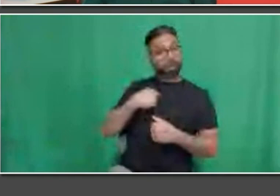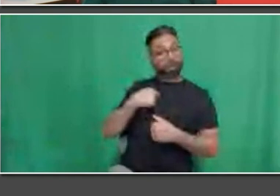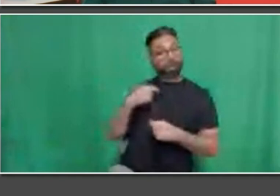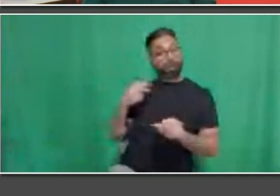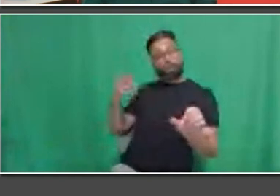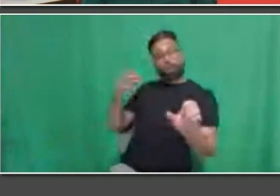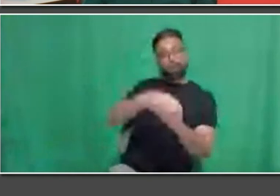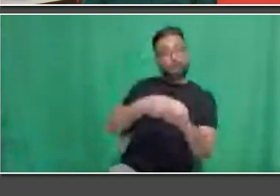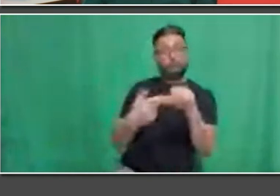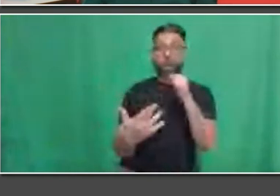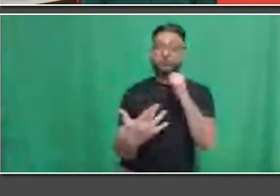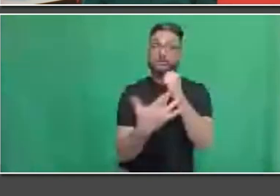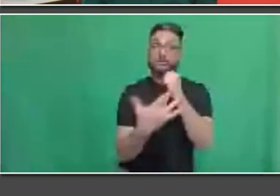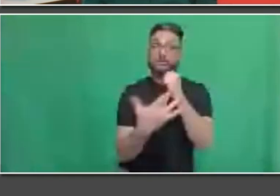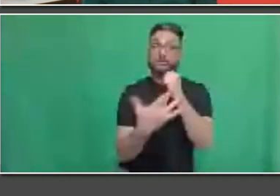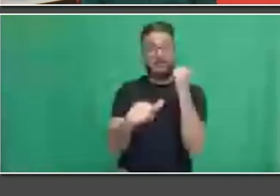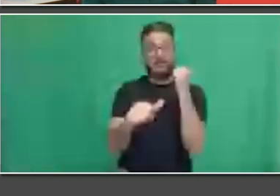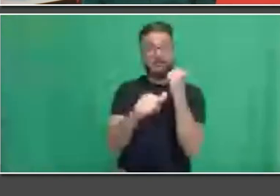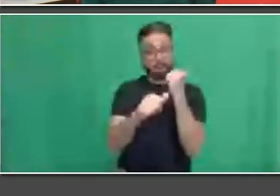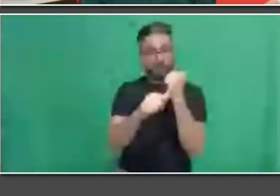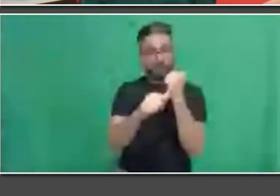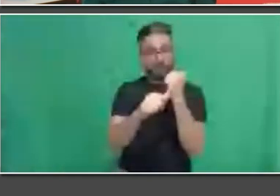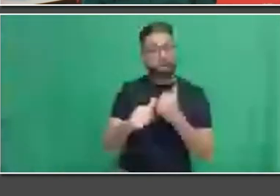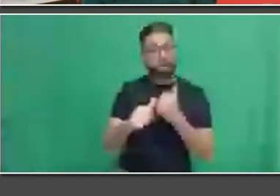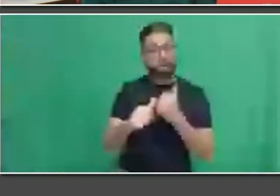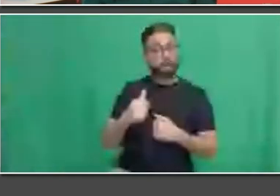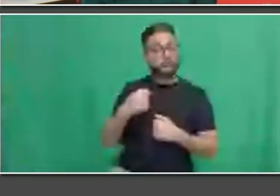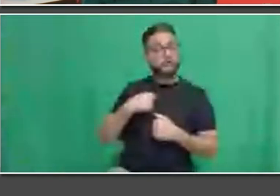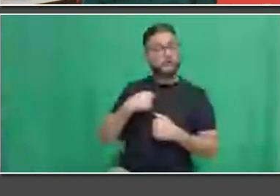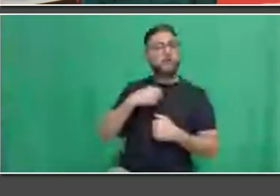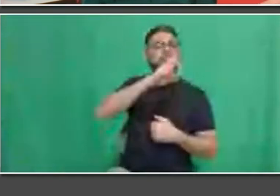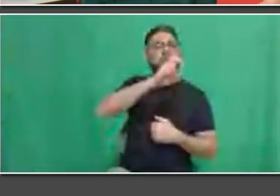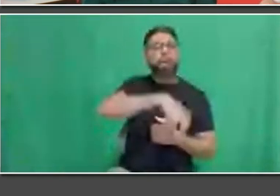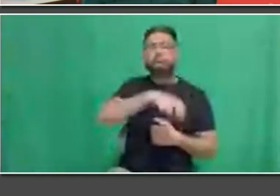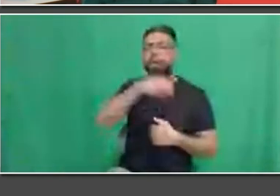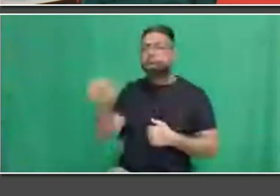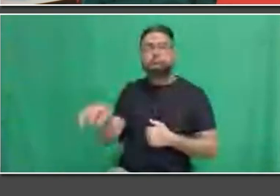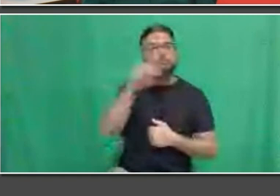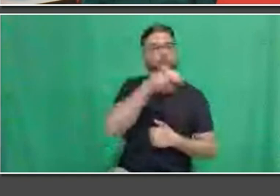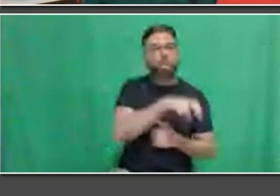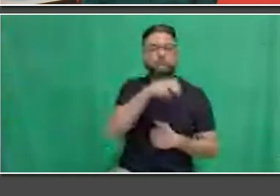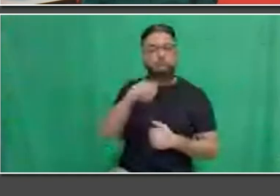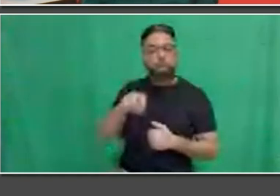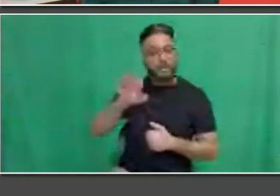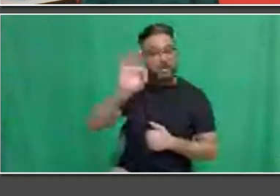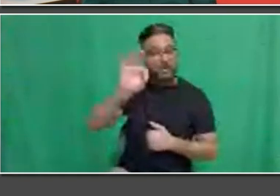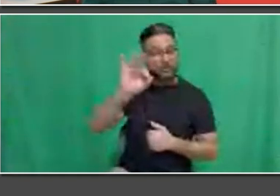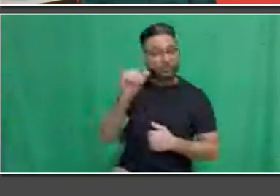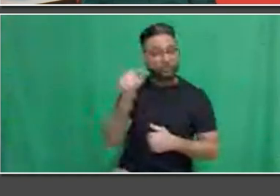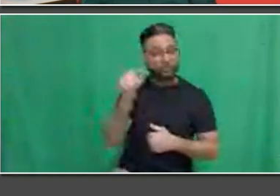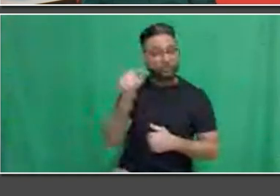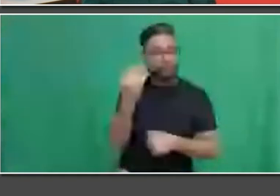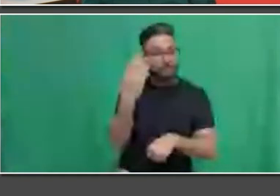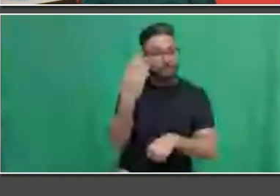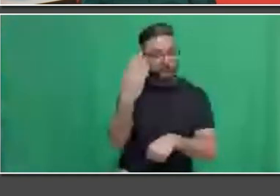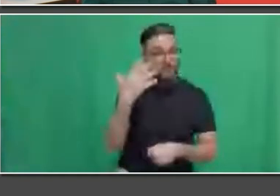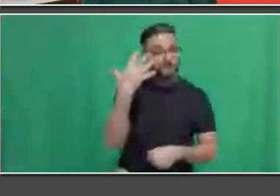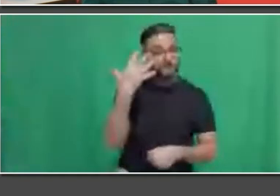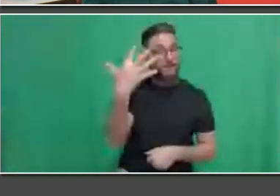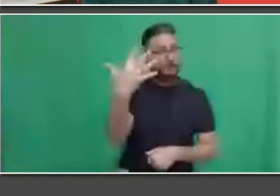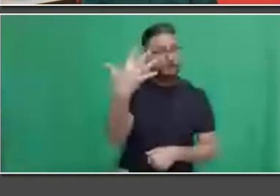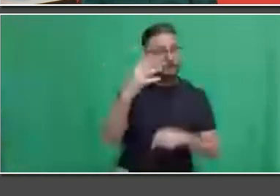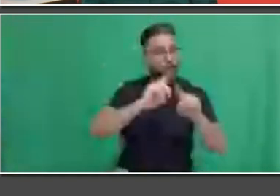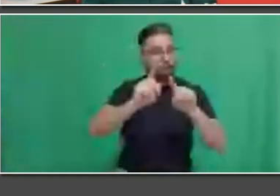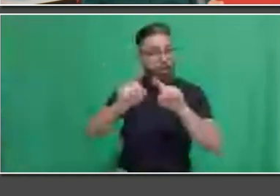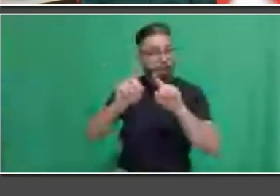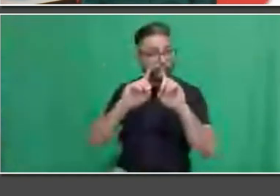years. I've worked in five different departments. I've obtained my professional engineering designation in 2001. I